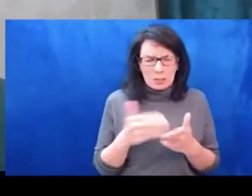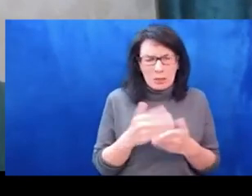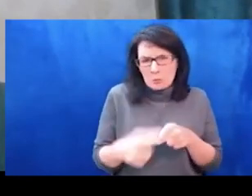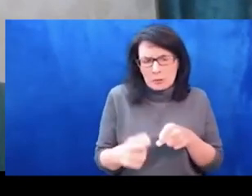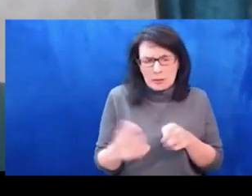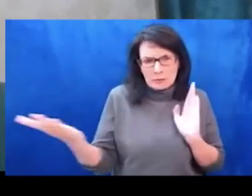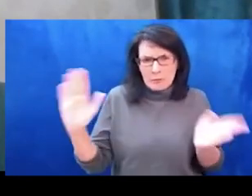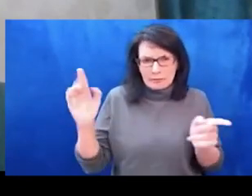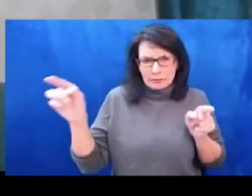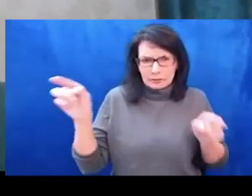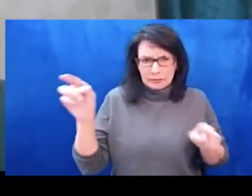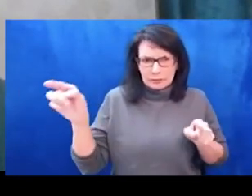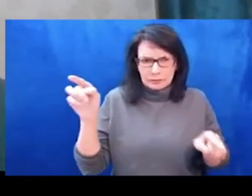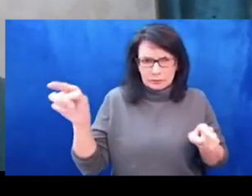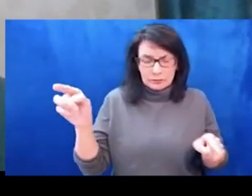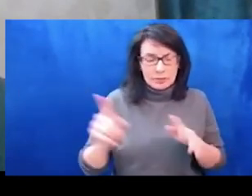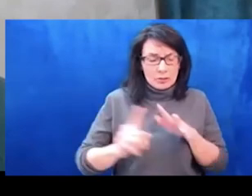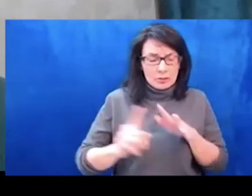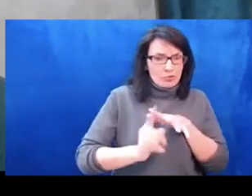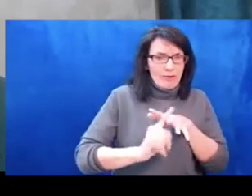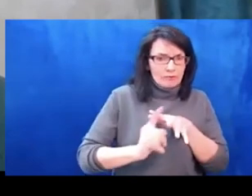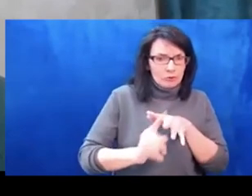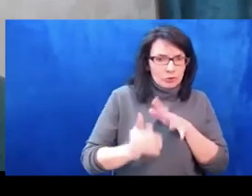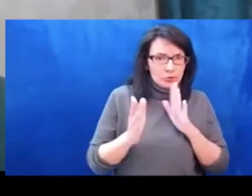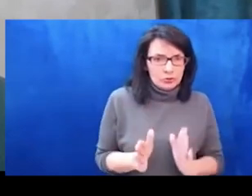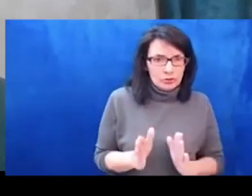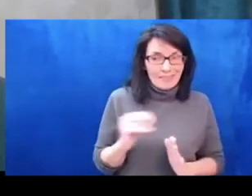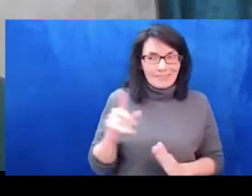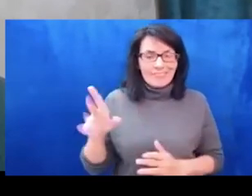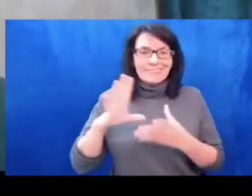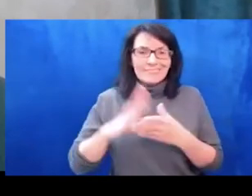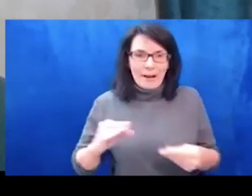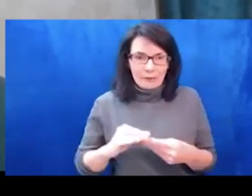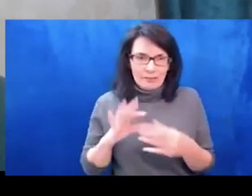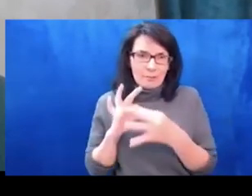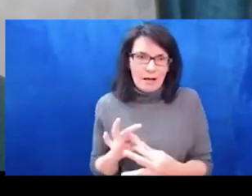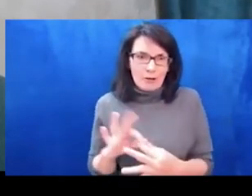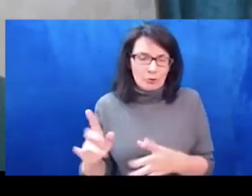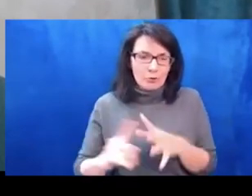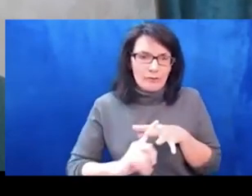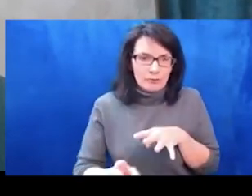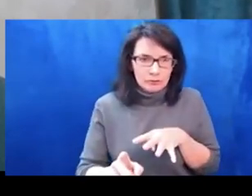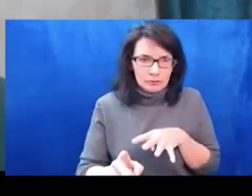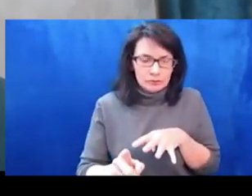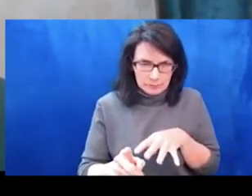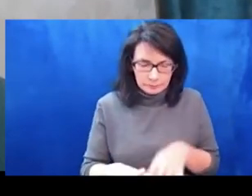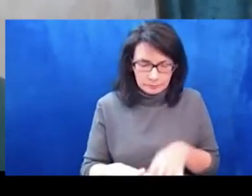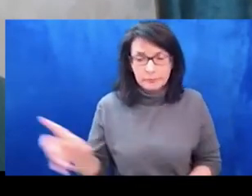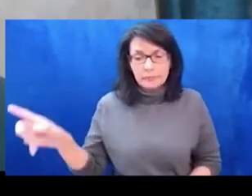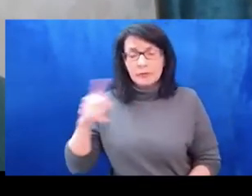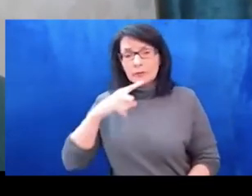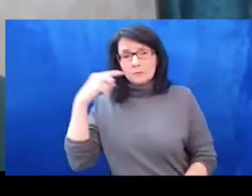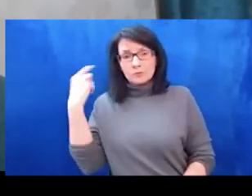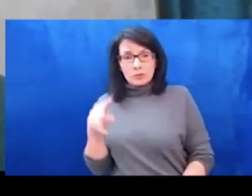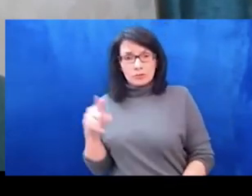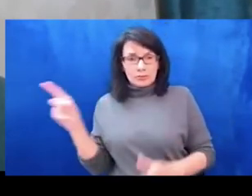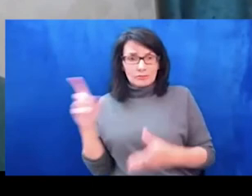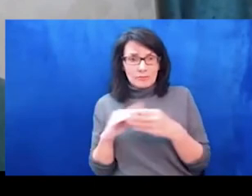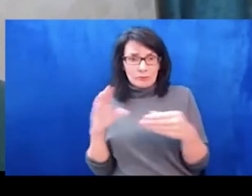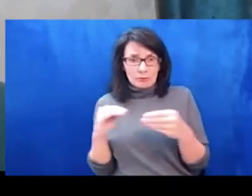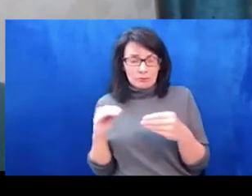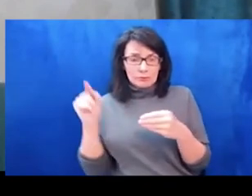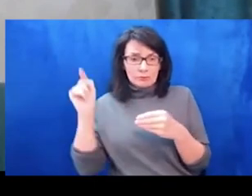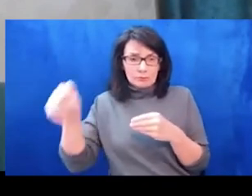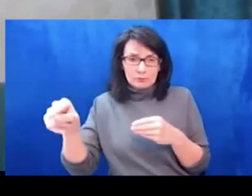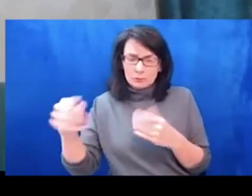self-defense. My friend then went on to apologize to me for the indifference in which she met my frustration every time